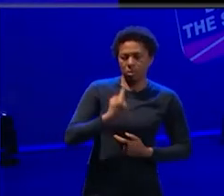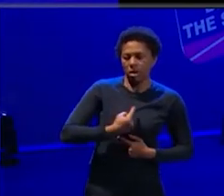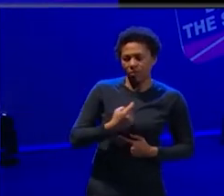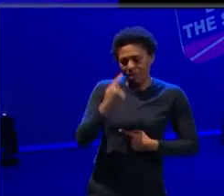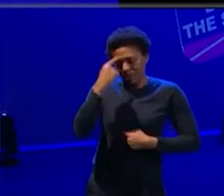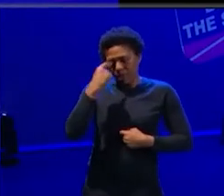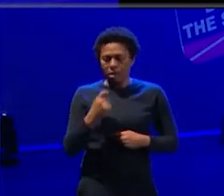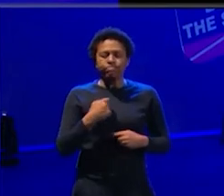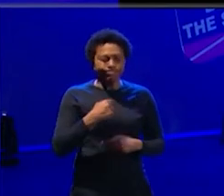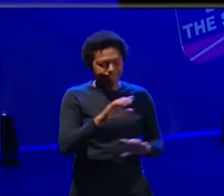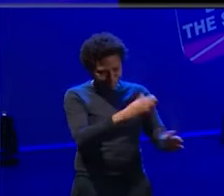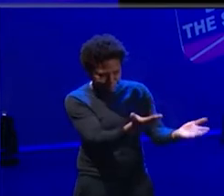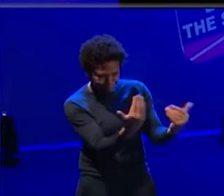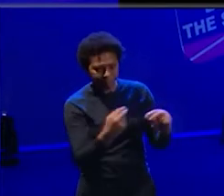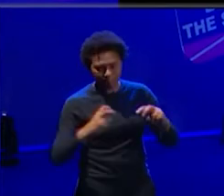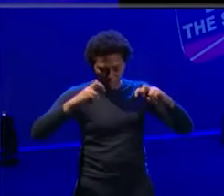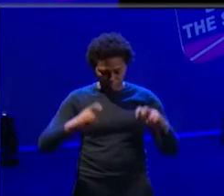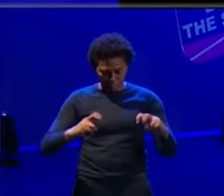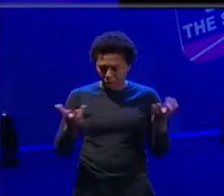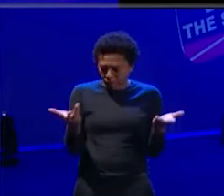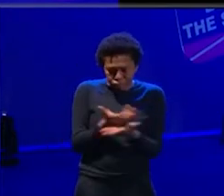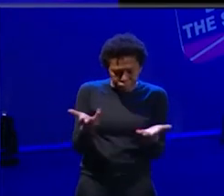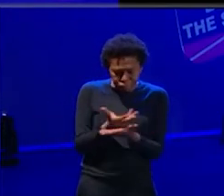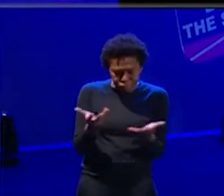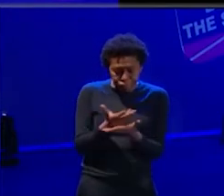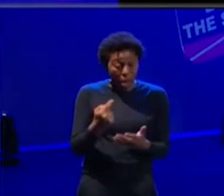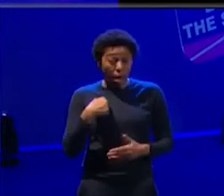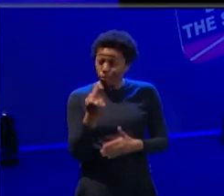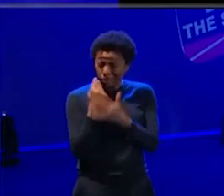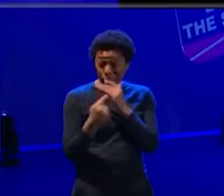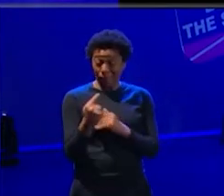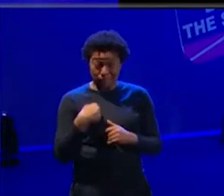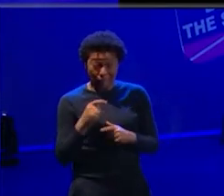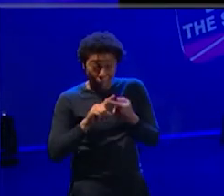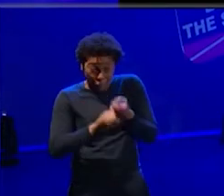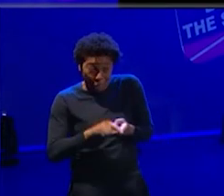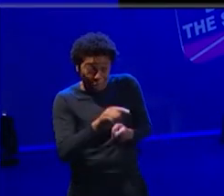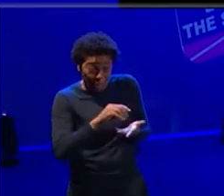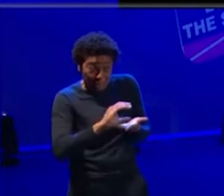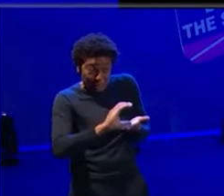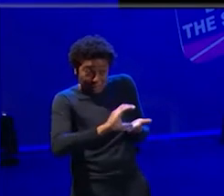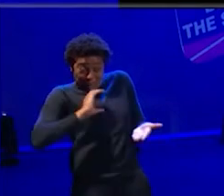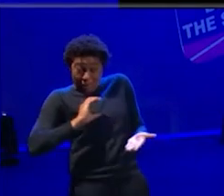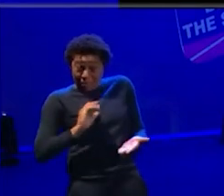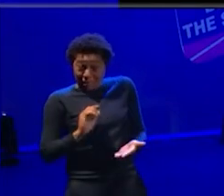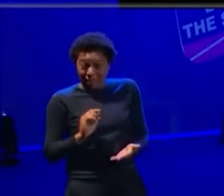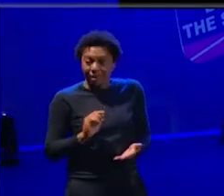and being able to sit down and talk someone through that, uh, even as a freelancer that was kind of relying on the whim of somebody to give me a job. Um,